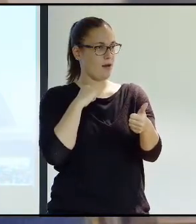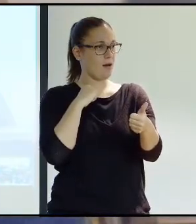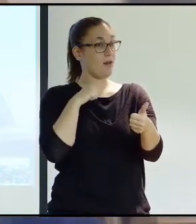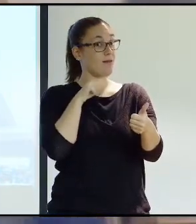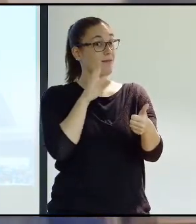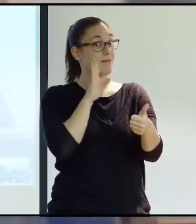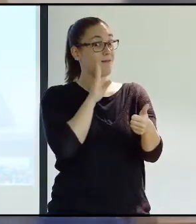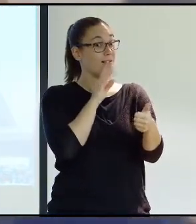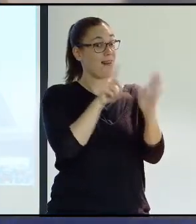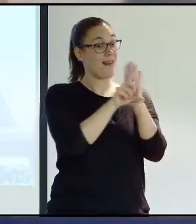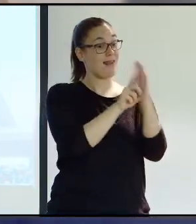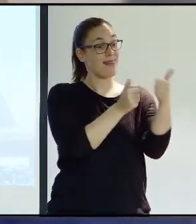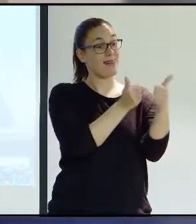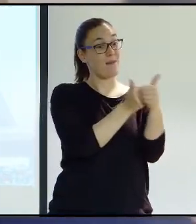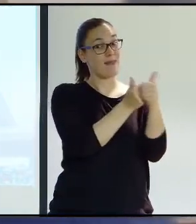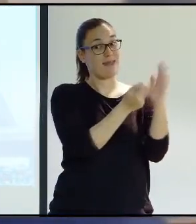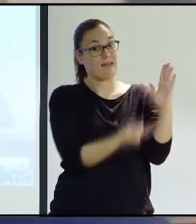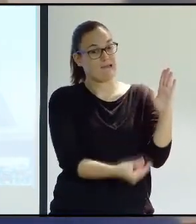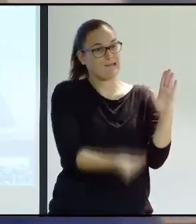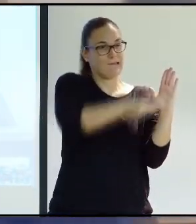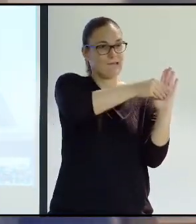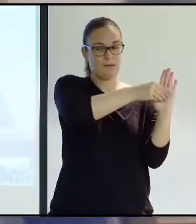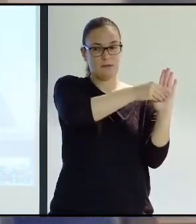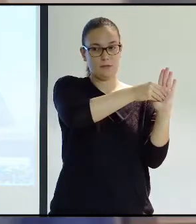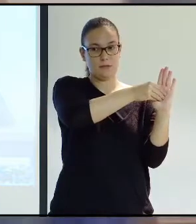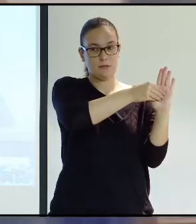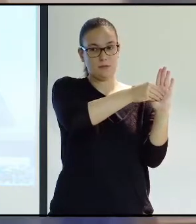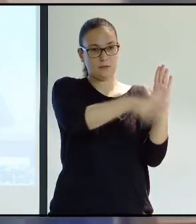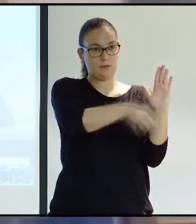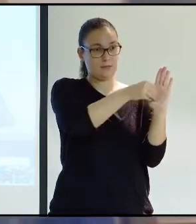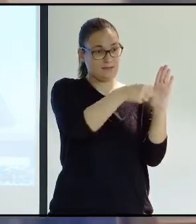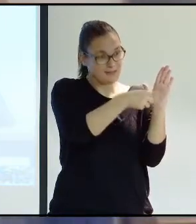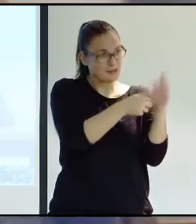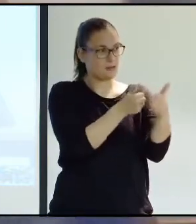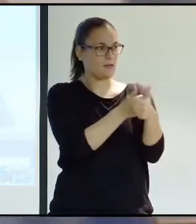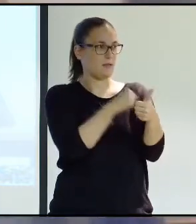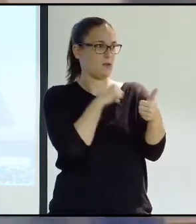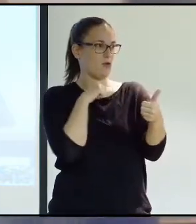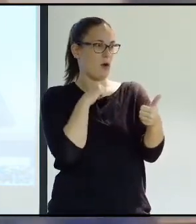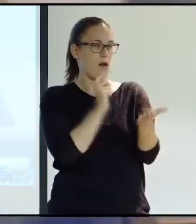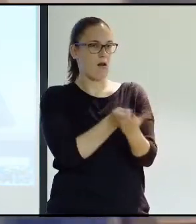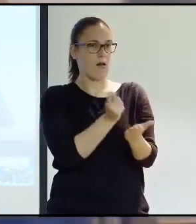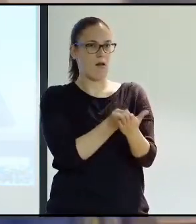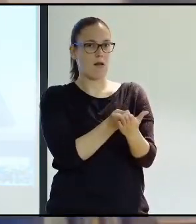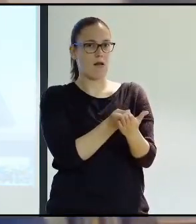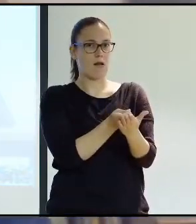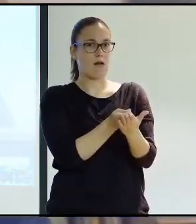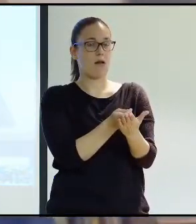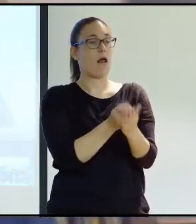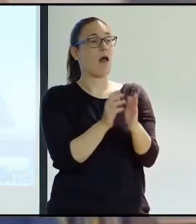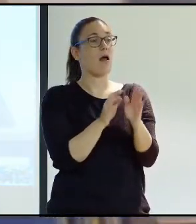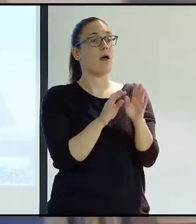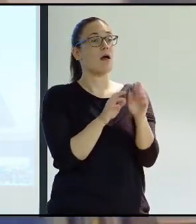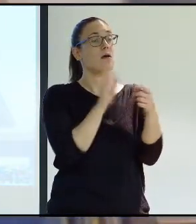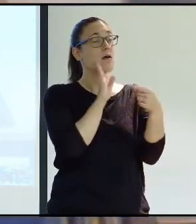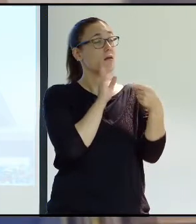services should have this right included in the law on dependence.